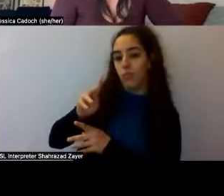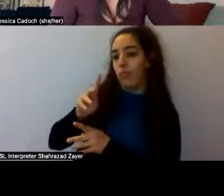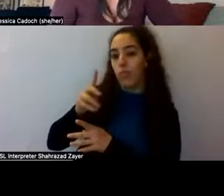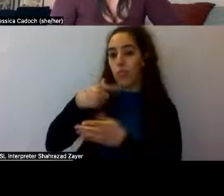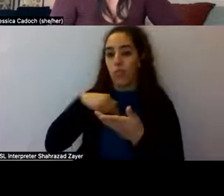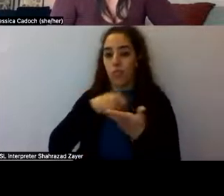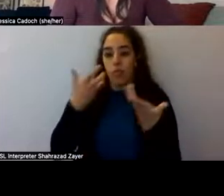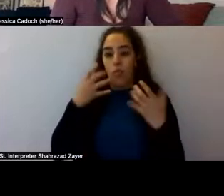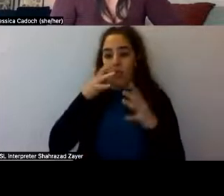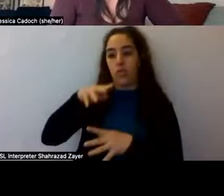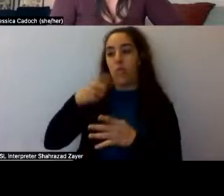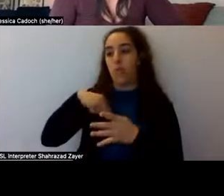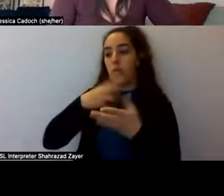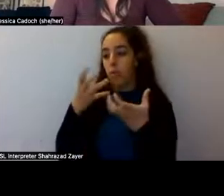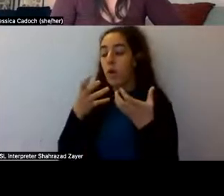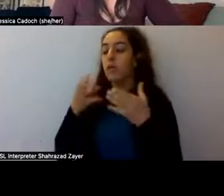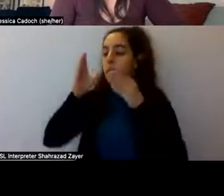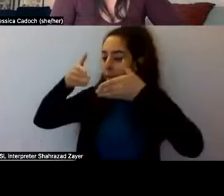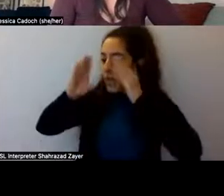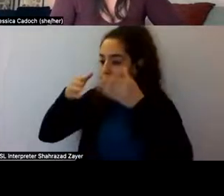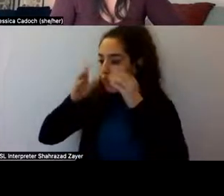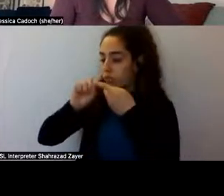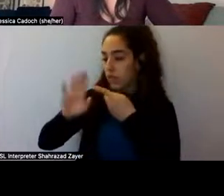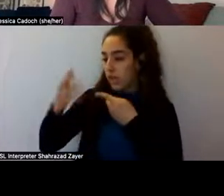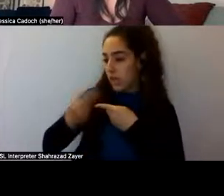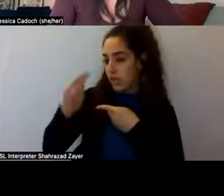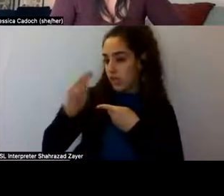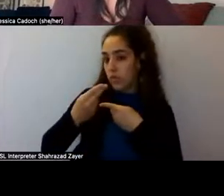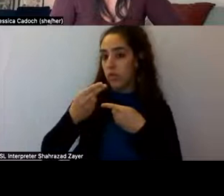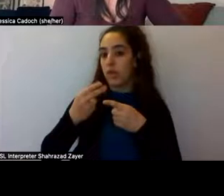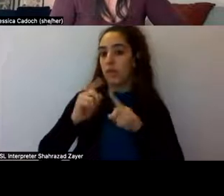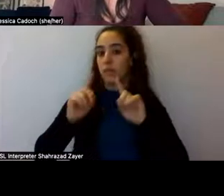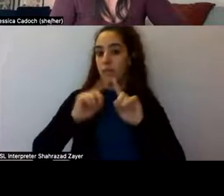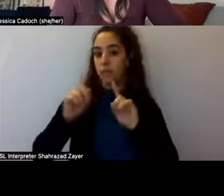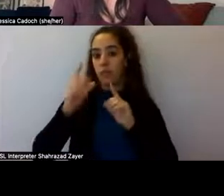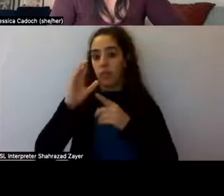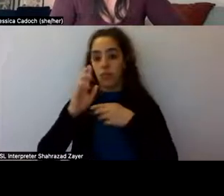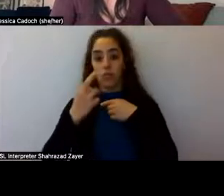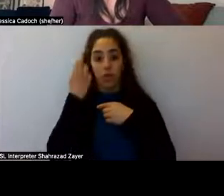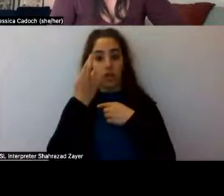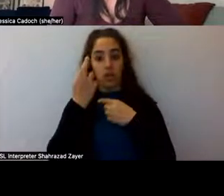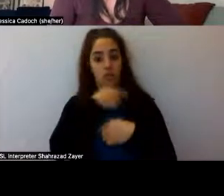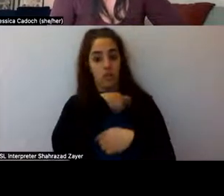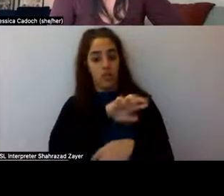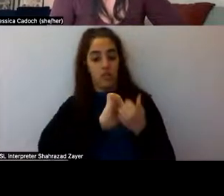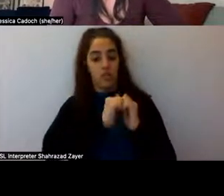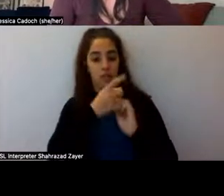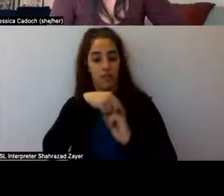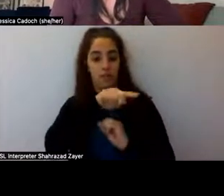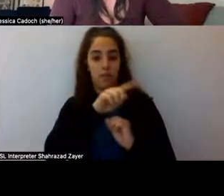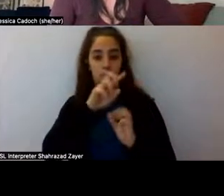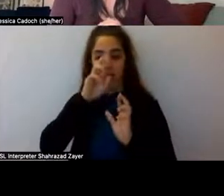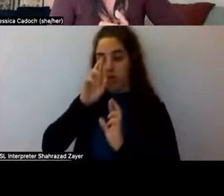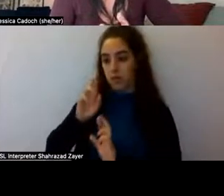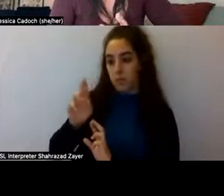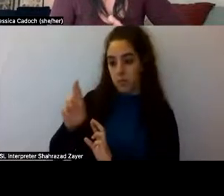history, um, of indigenous traditions with psychedelics and, you know, the people who held these medicines as,